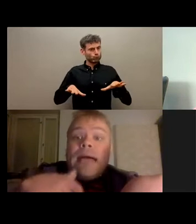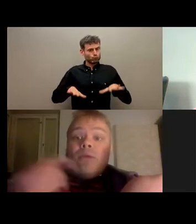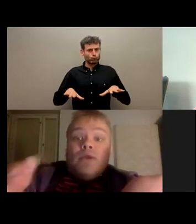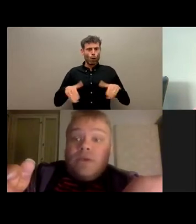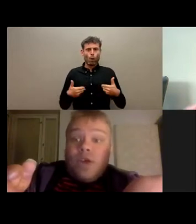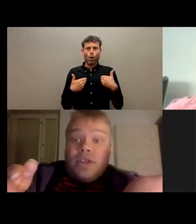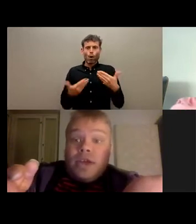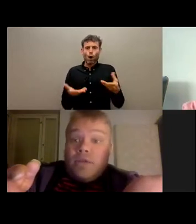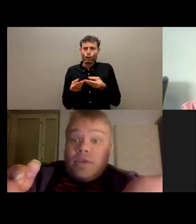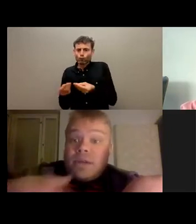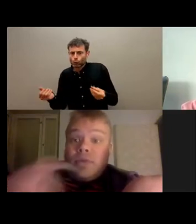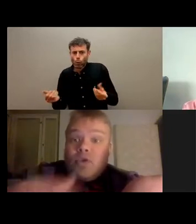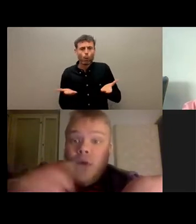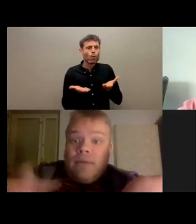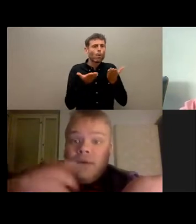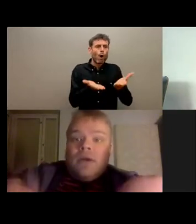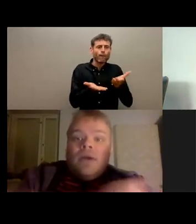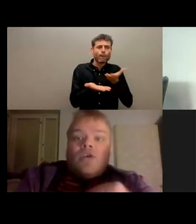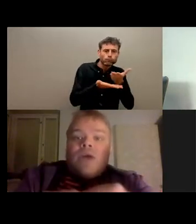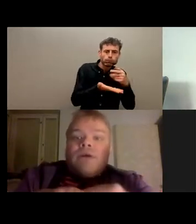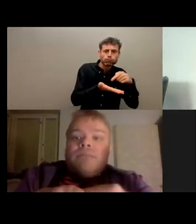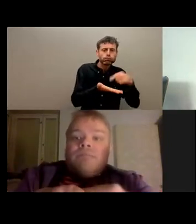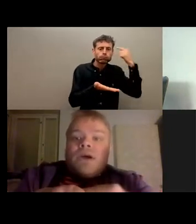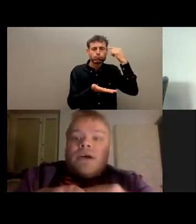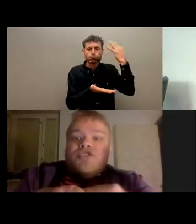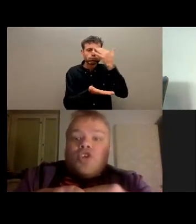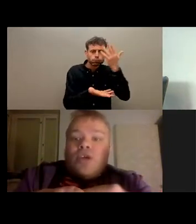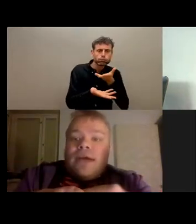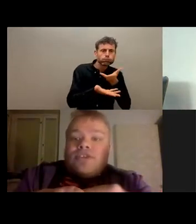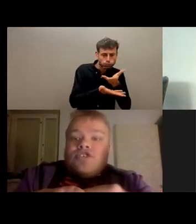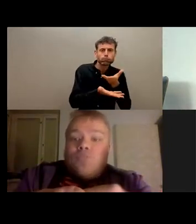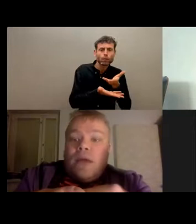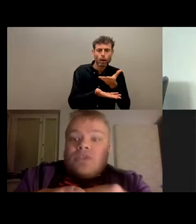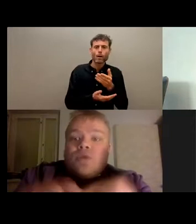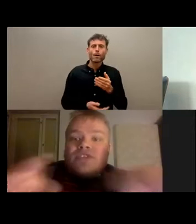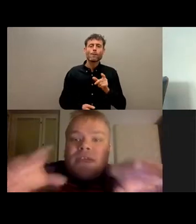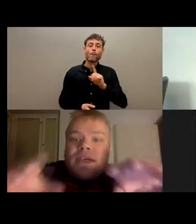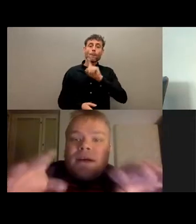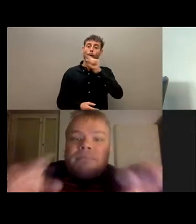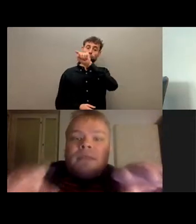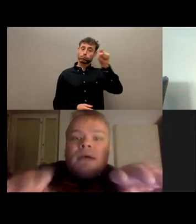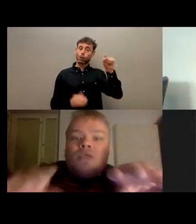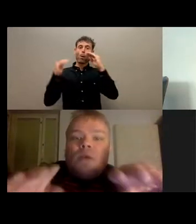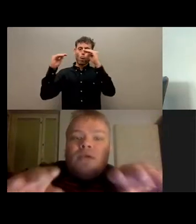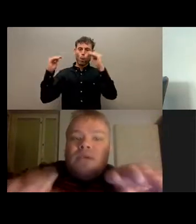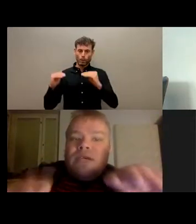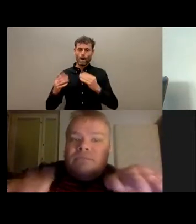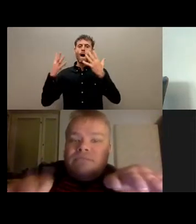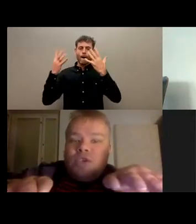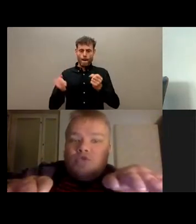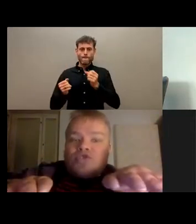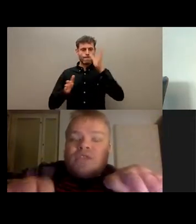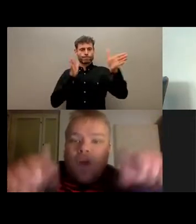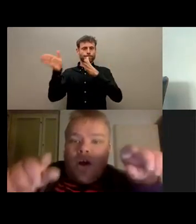and when doing volunteering, for example, you have, you have external actors as well. So actually, like, the way we